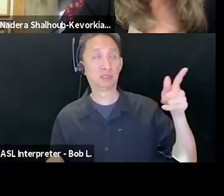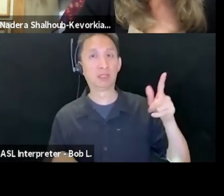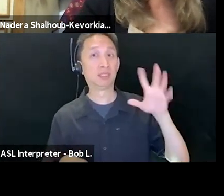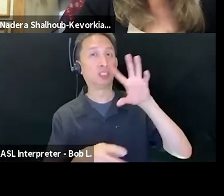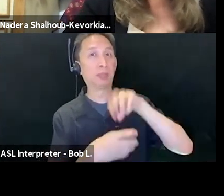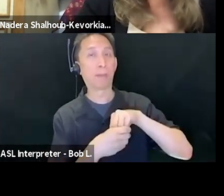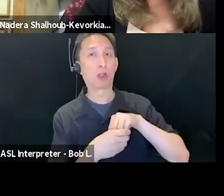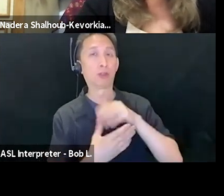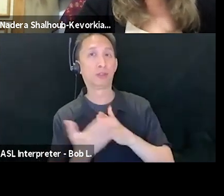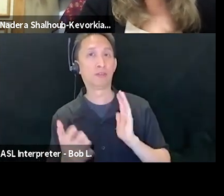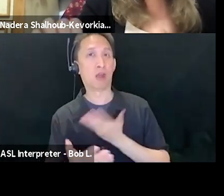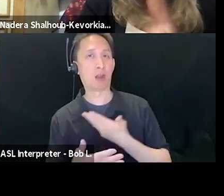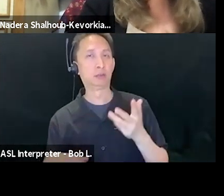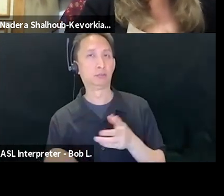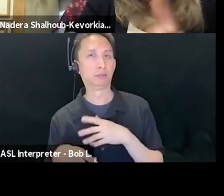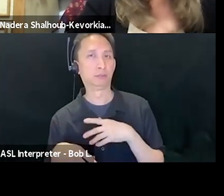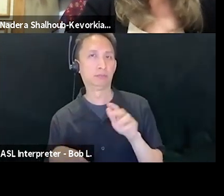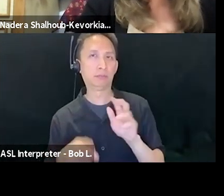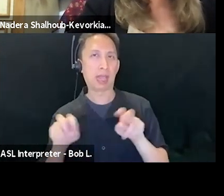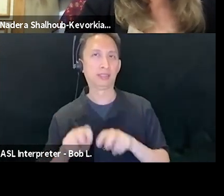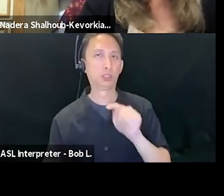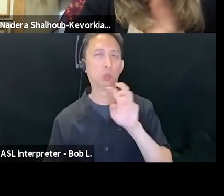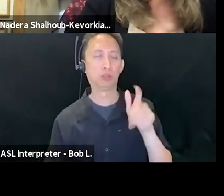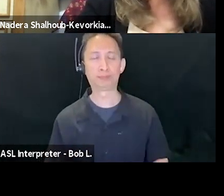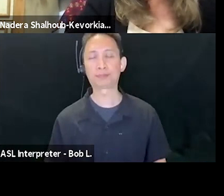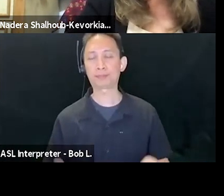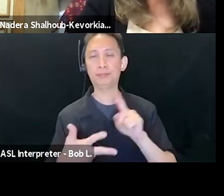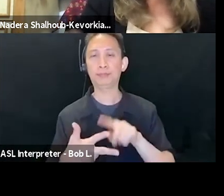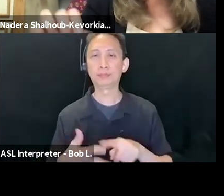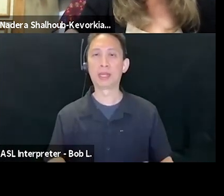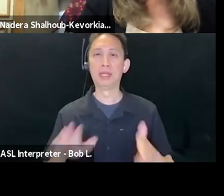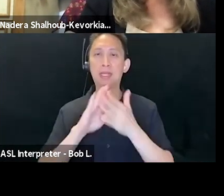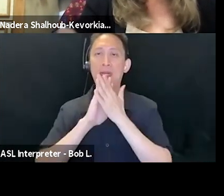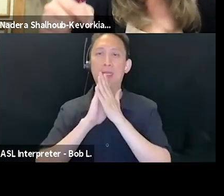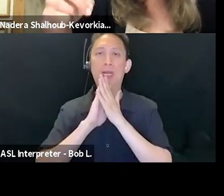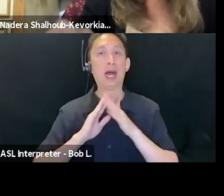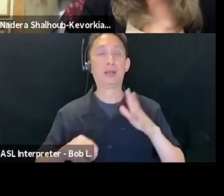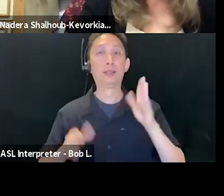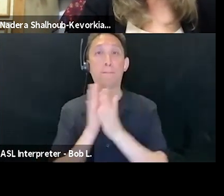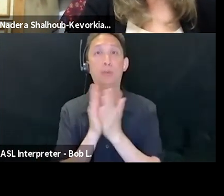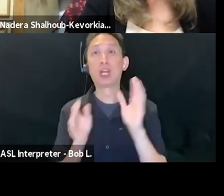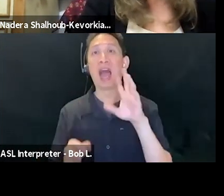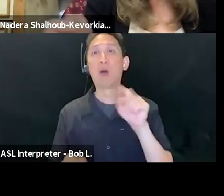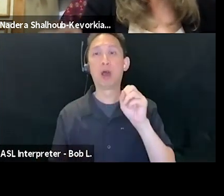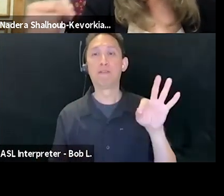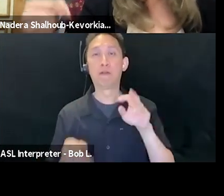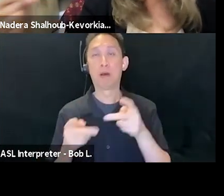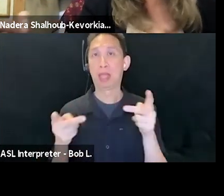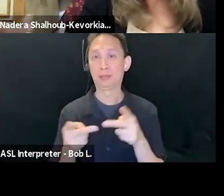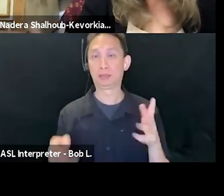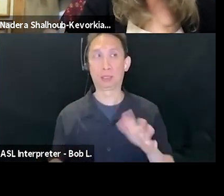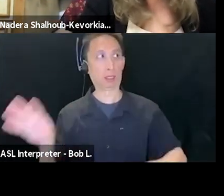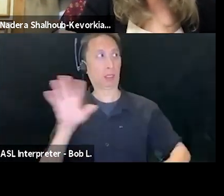Said's book Out of Place. I'm speaking again from the old city of Jerusalem and yet in the old city of Jerusalem, yet